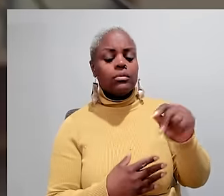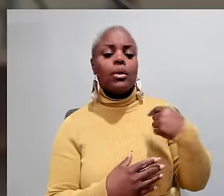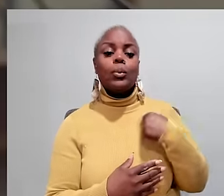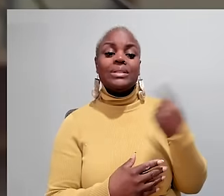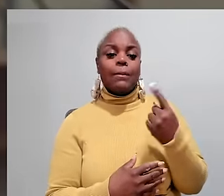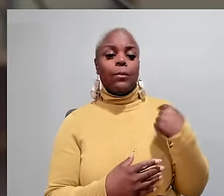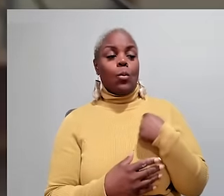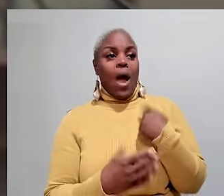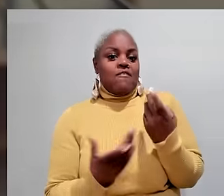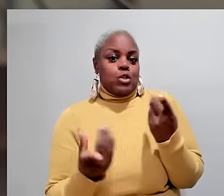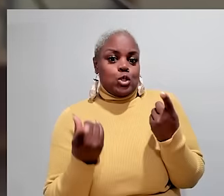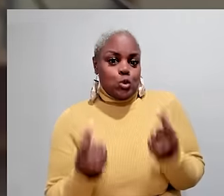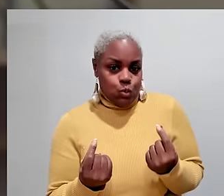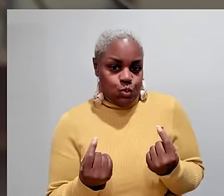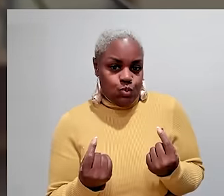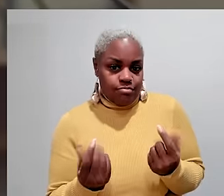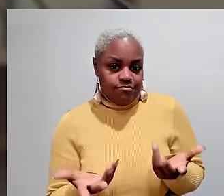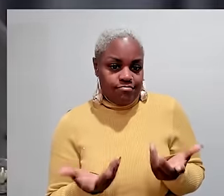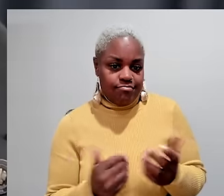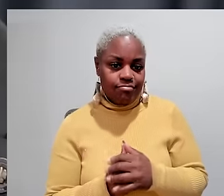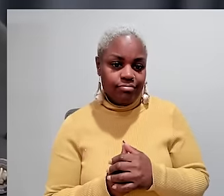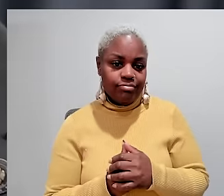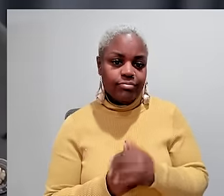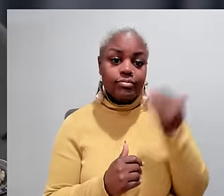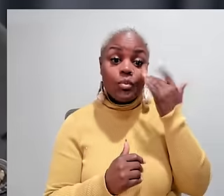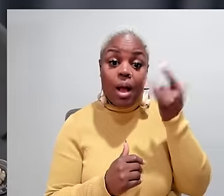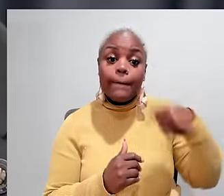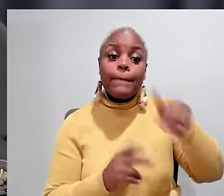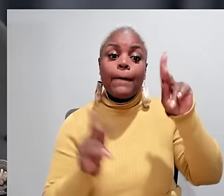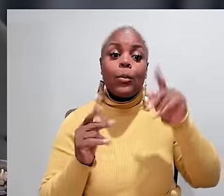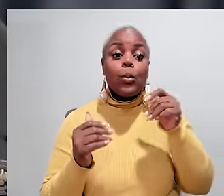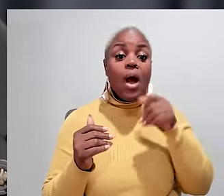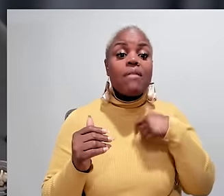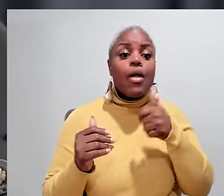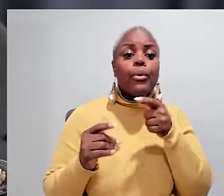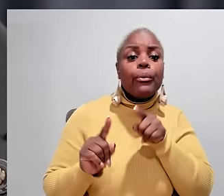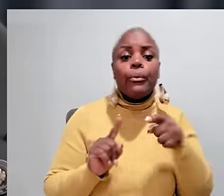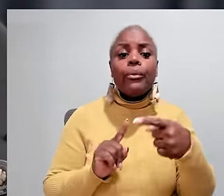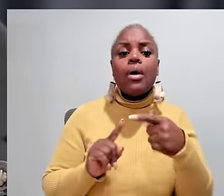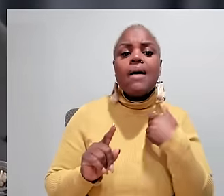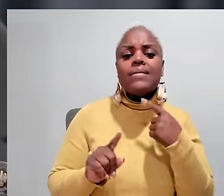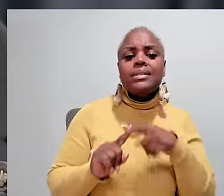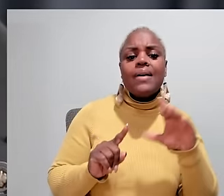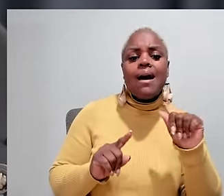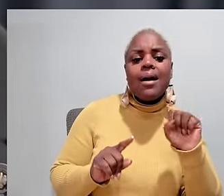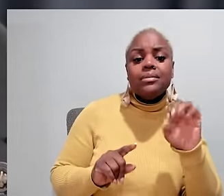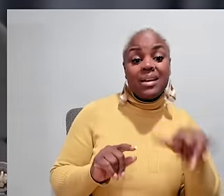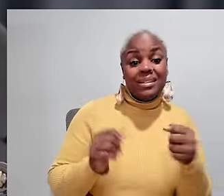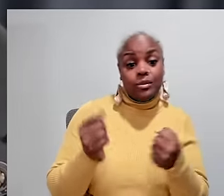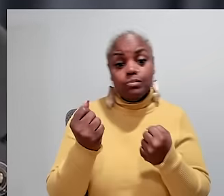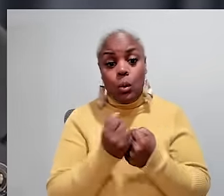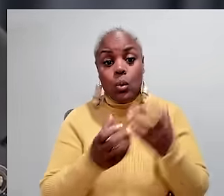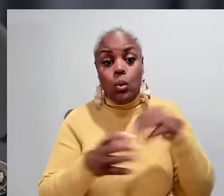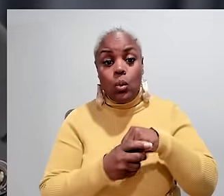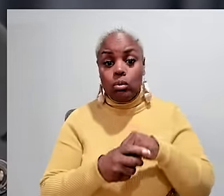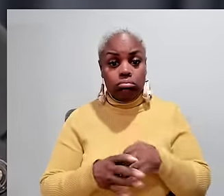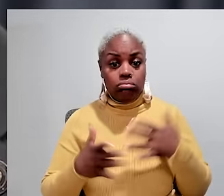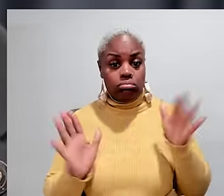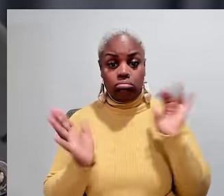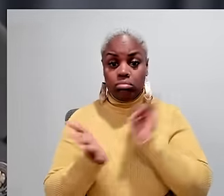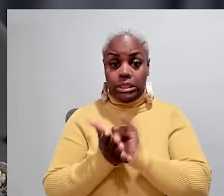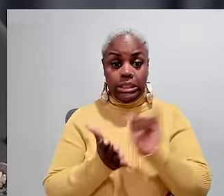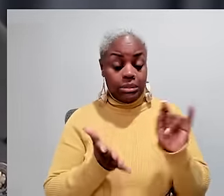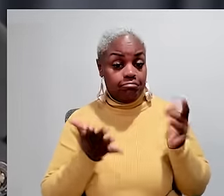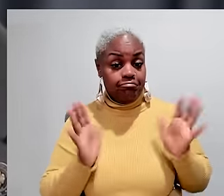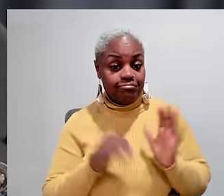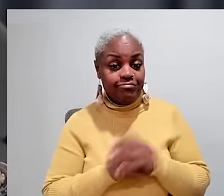allocate but this in my opinion is not an option it's it's something that we have to do because these these people have no other way in